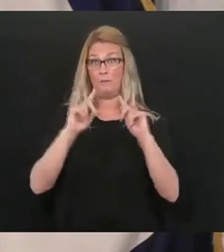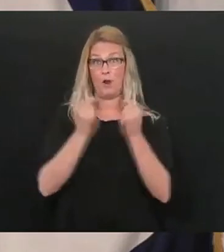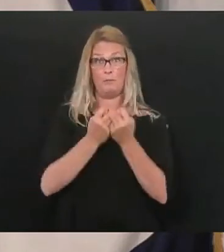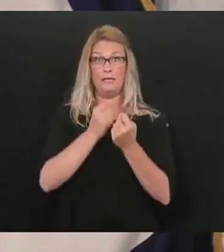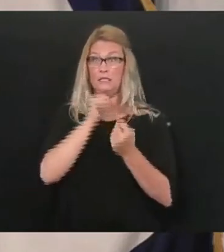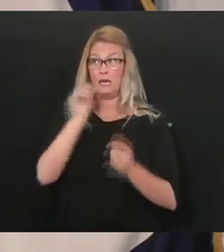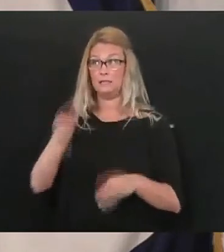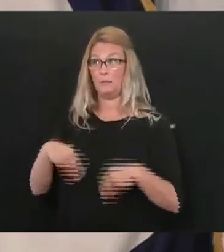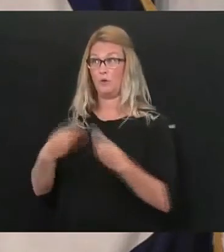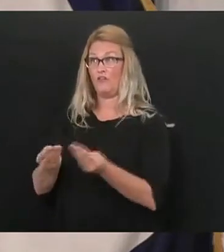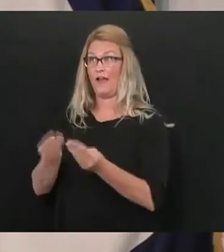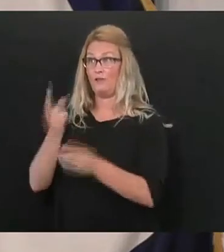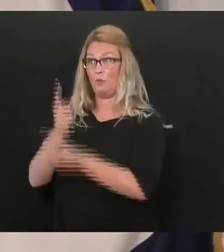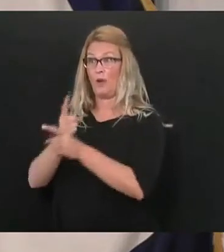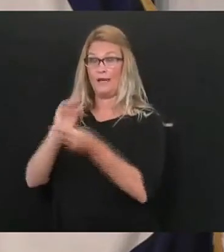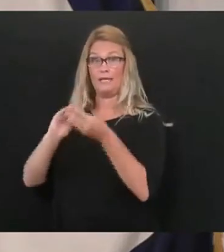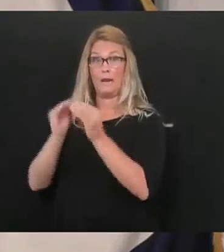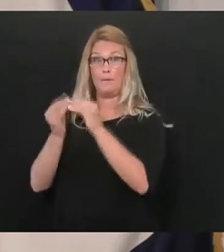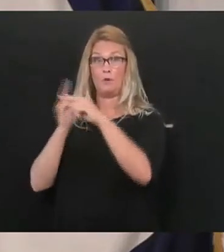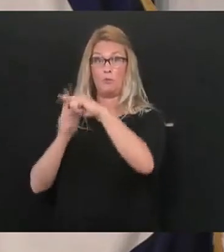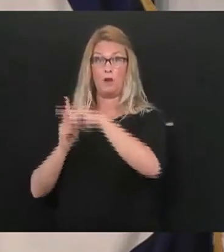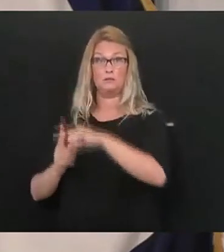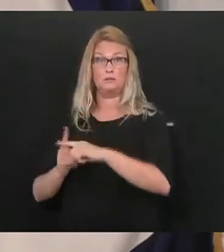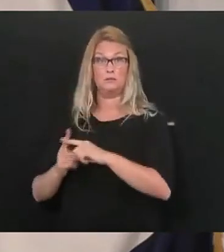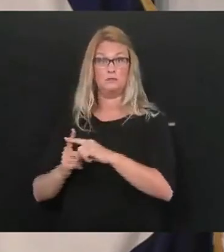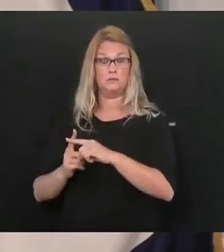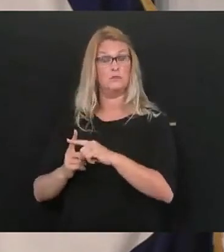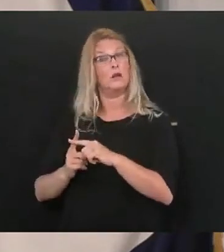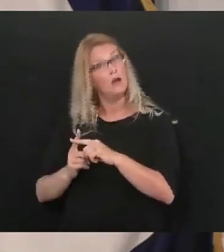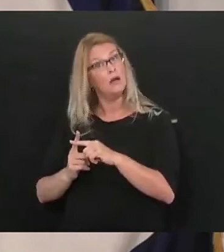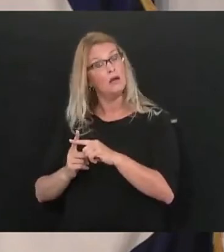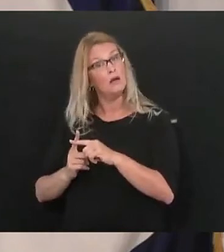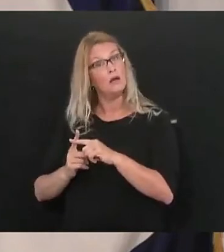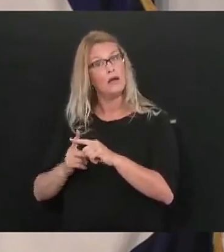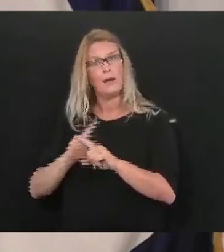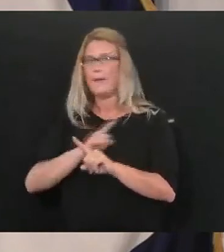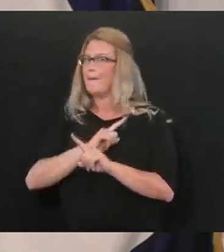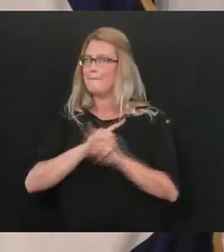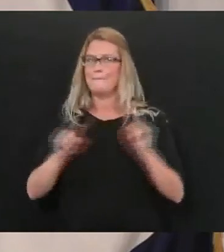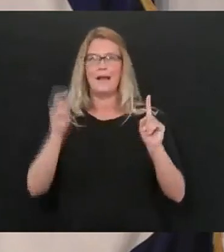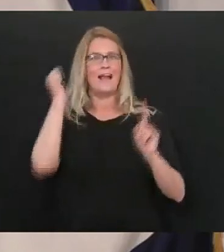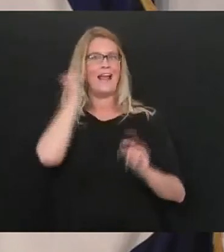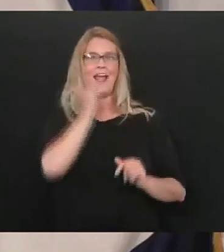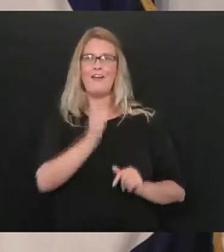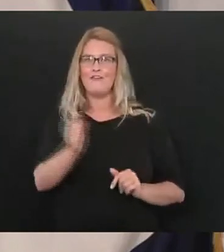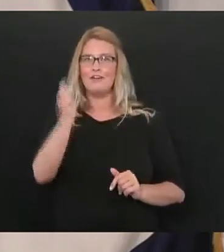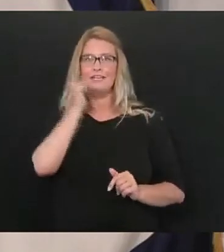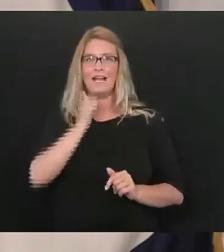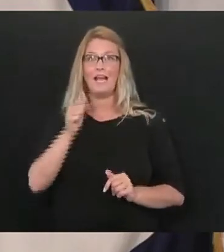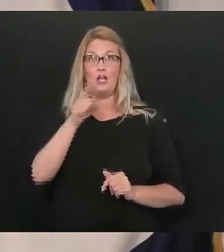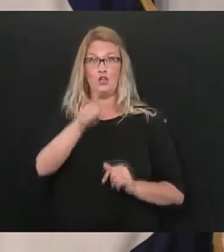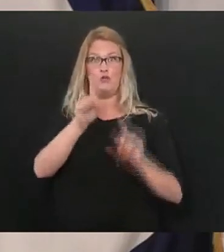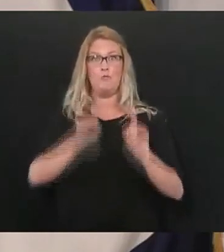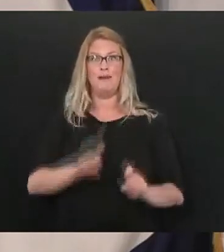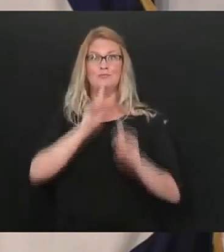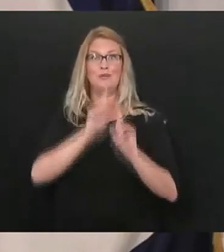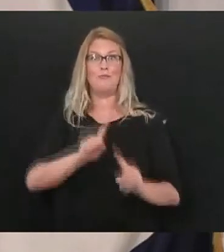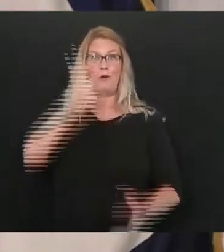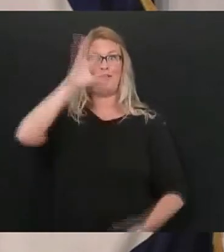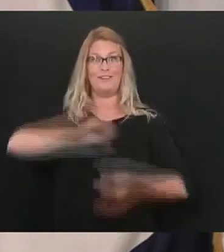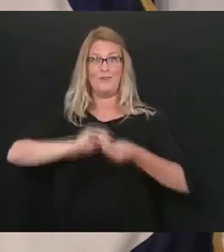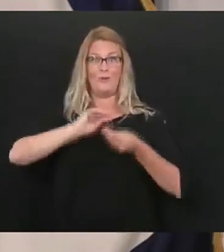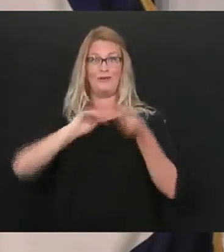active cases being taken off and yet every day the numbers are coming to you every day